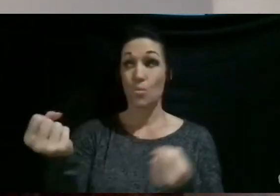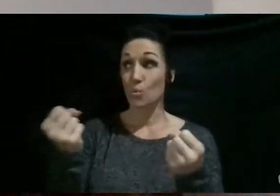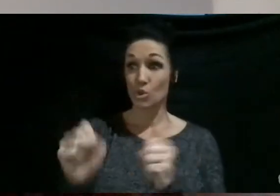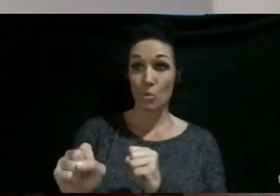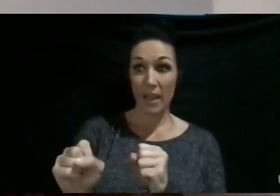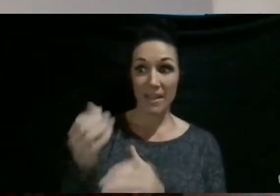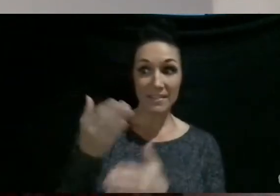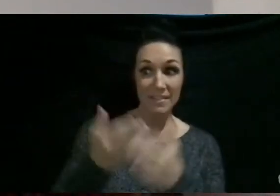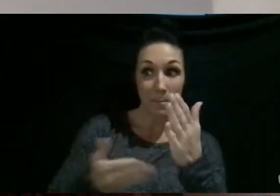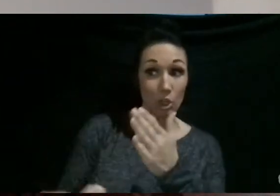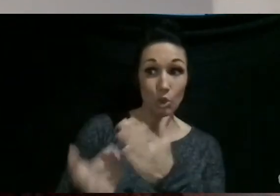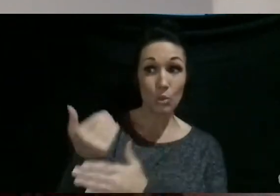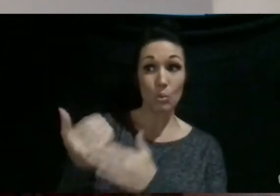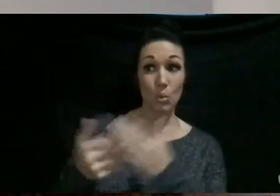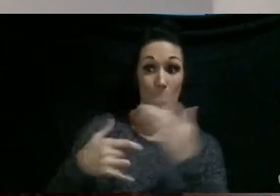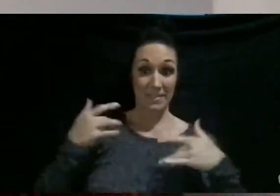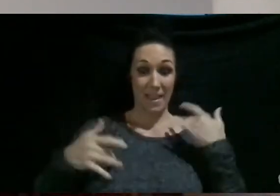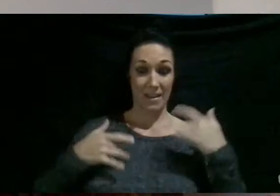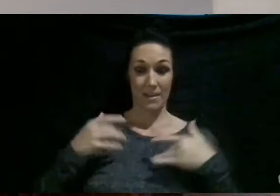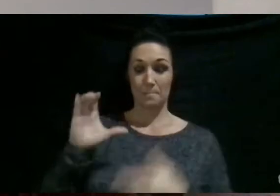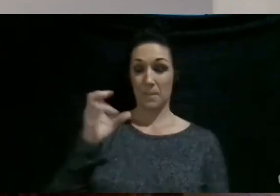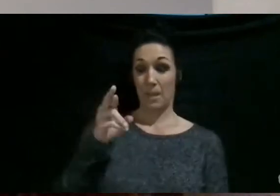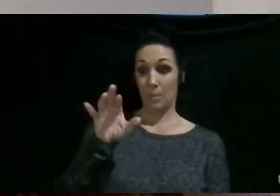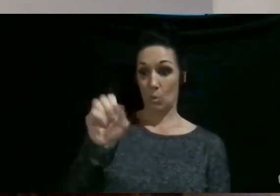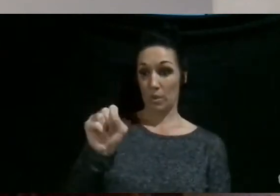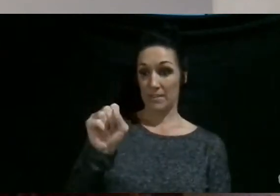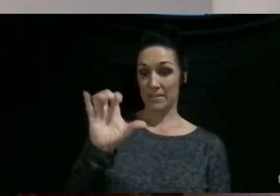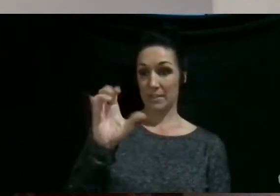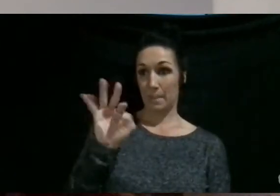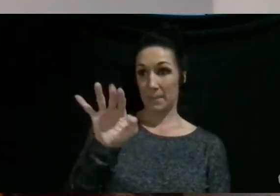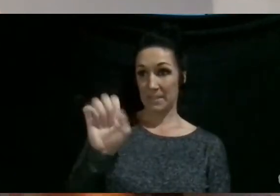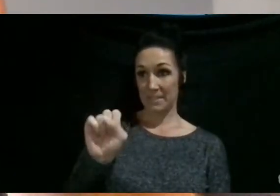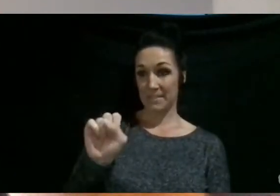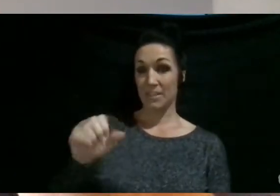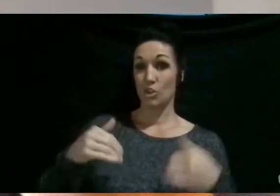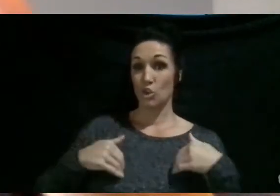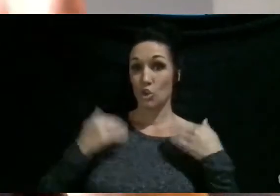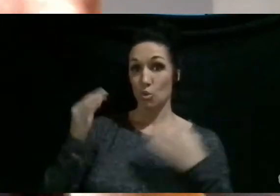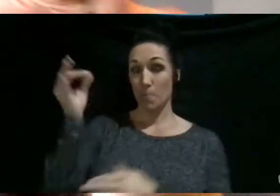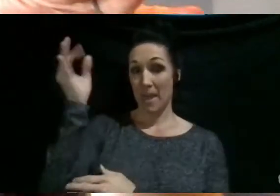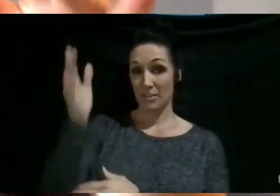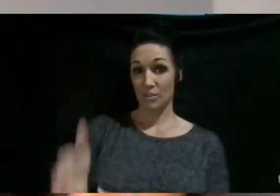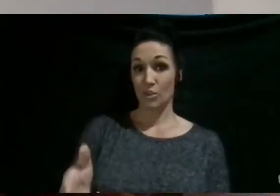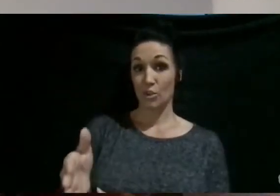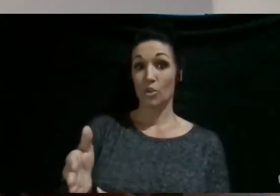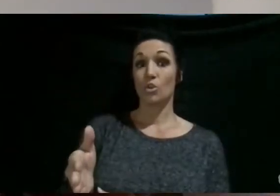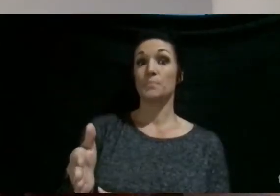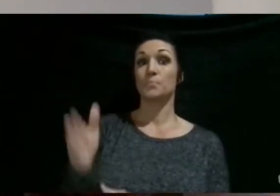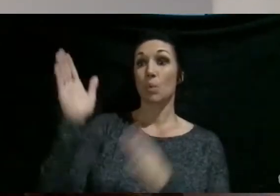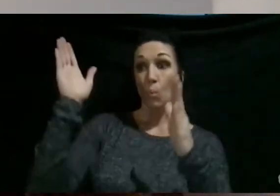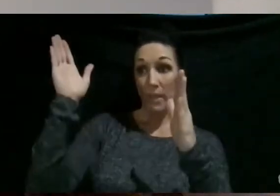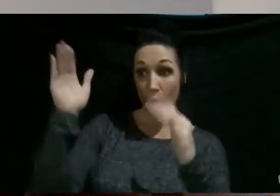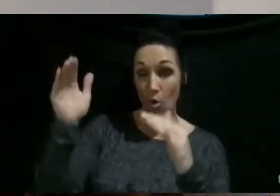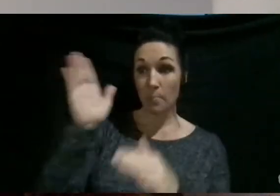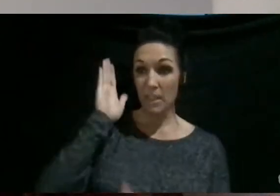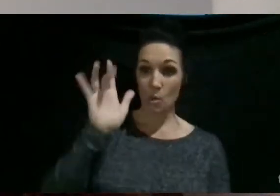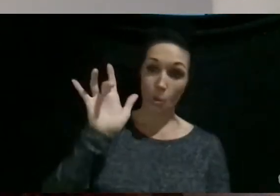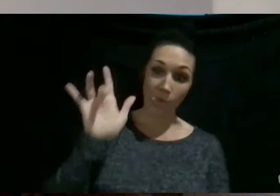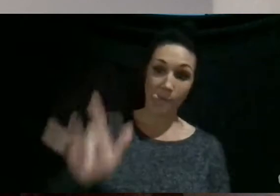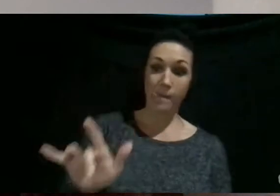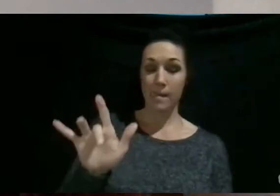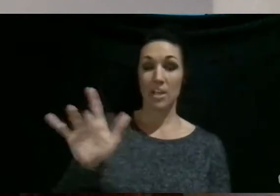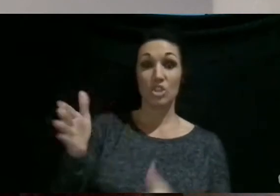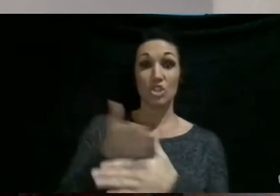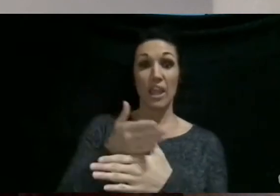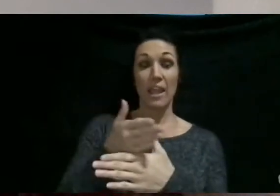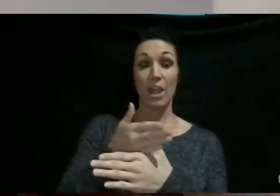about it. I'm Chris Cummings, the youth pastor here at The Village, and we are pumped that you're joining us. We hope that you hit that share button and invite some of your friends tonight.